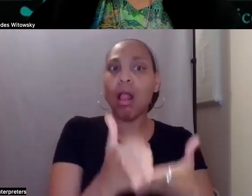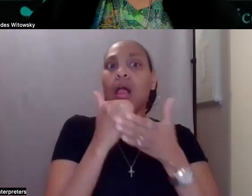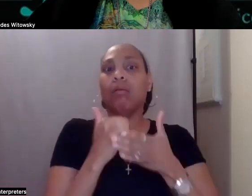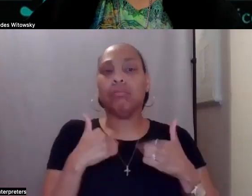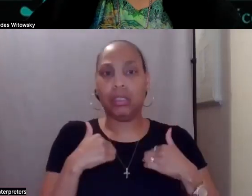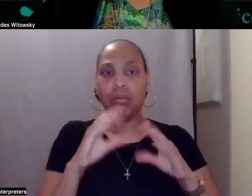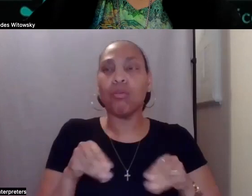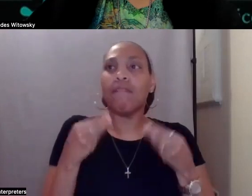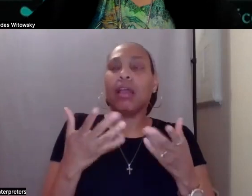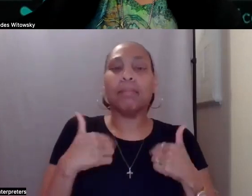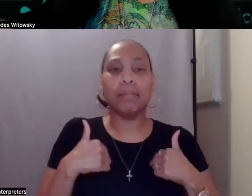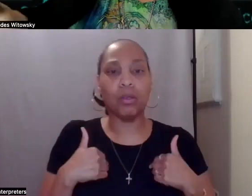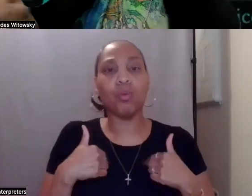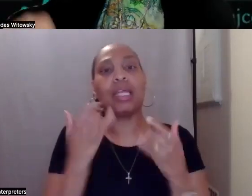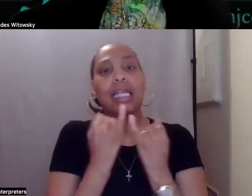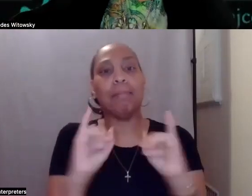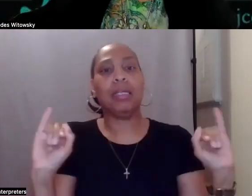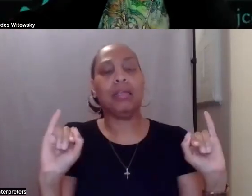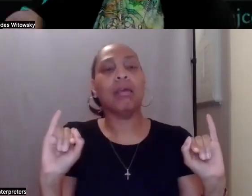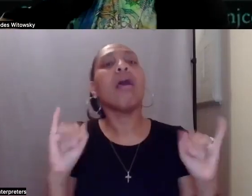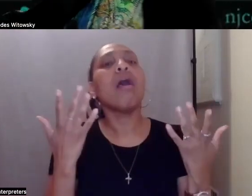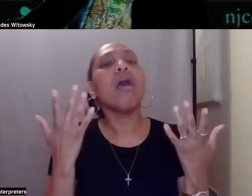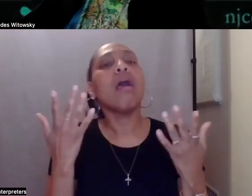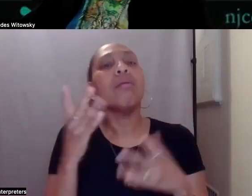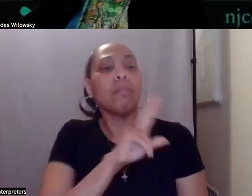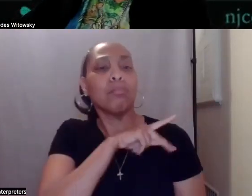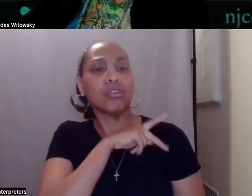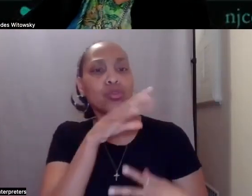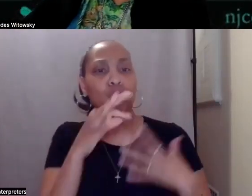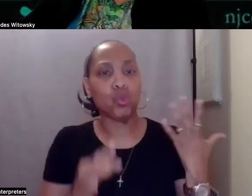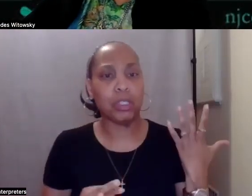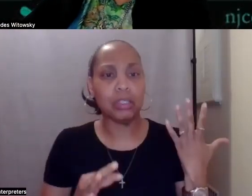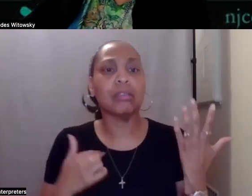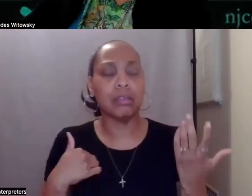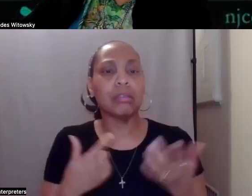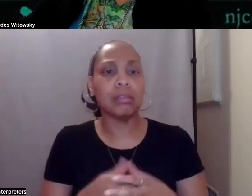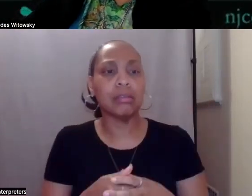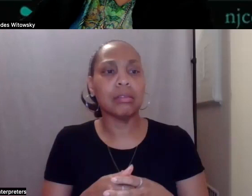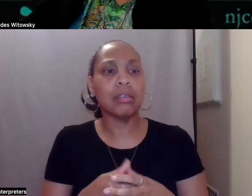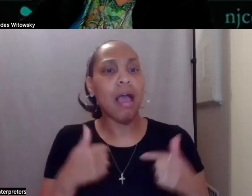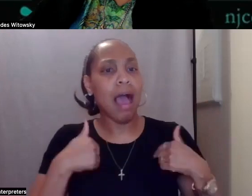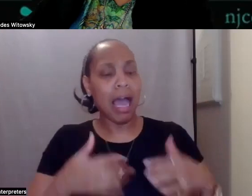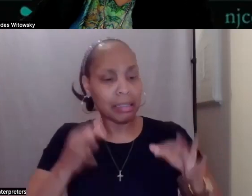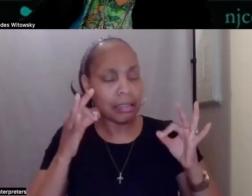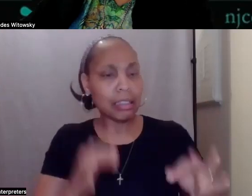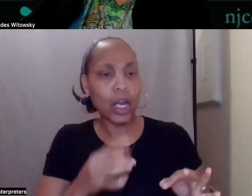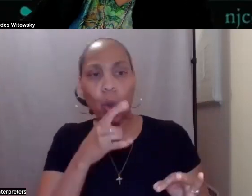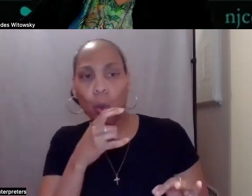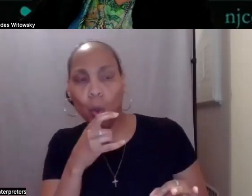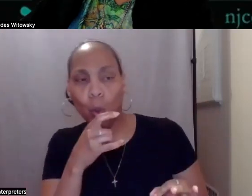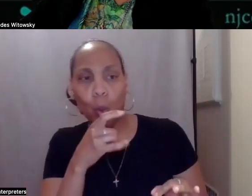and a lot of personal choice. I'd be able to choose who I had to come in my house and help.